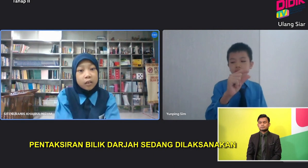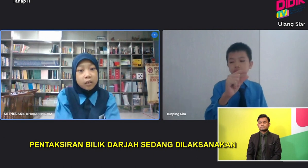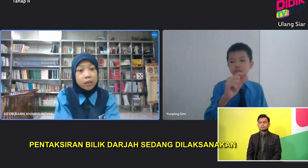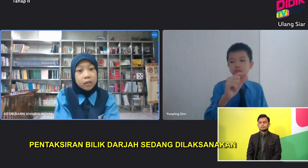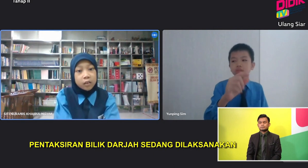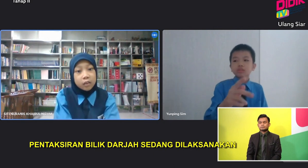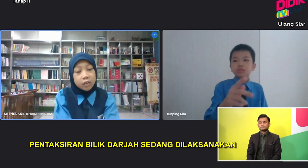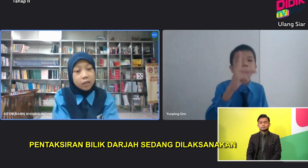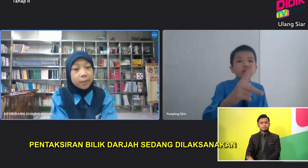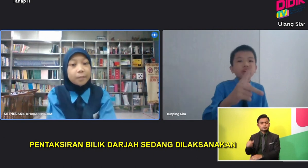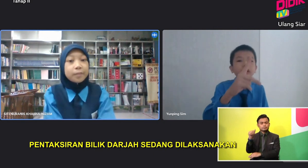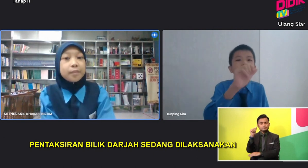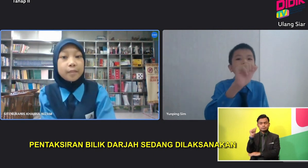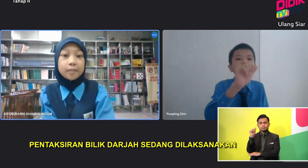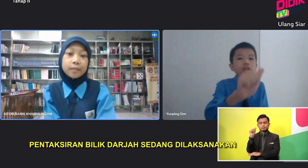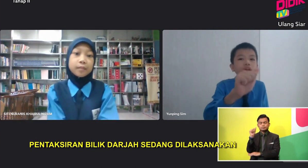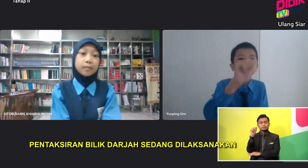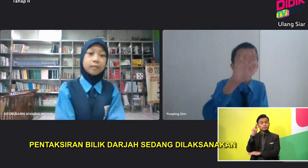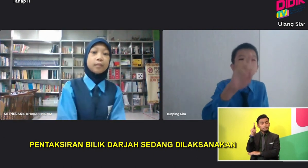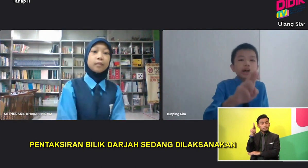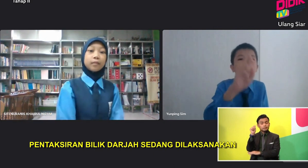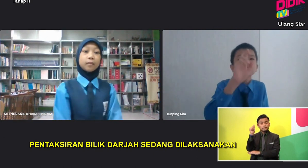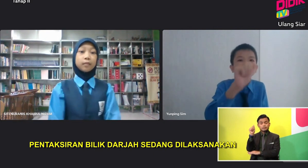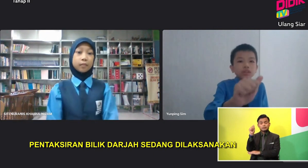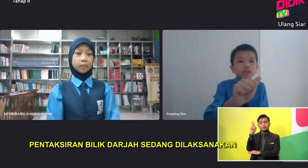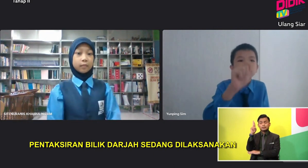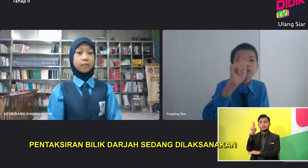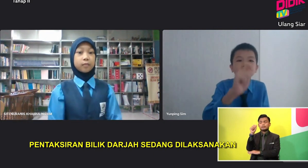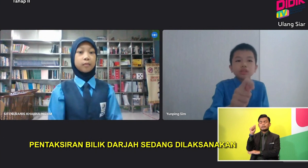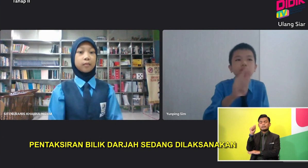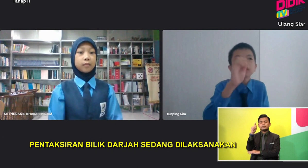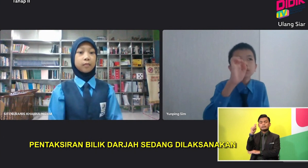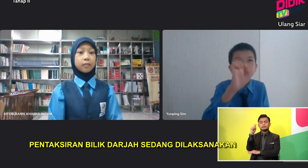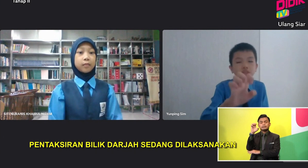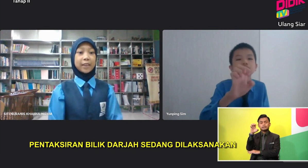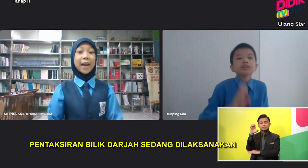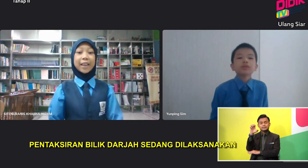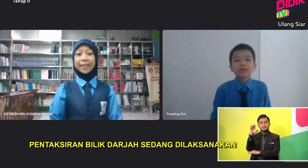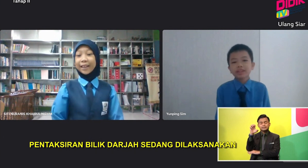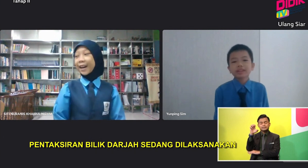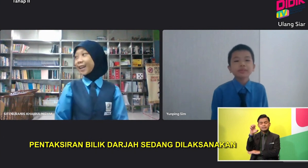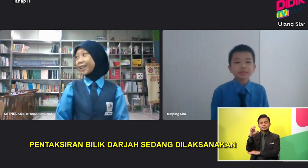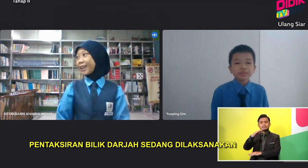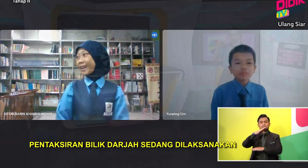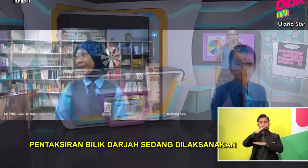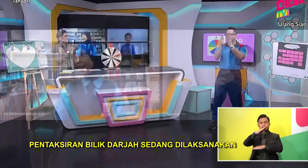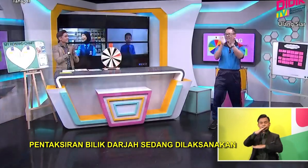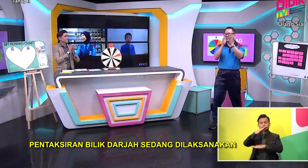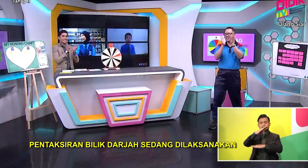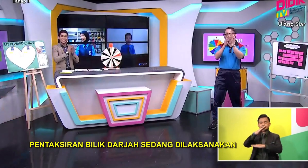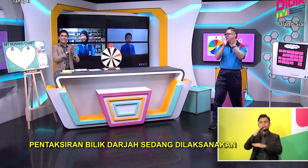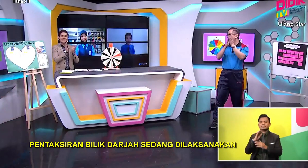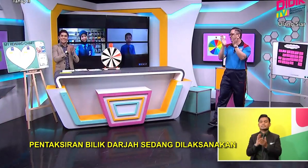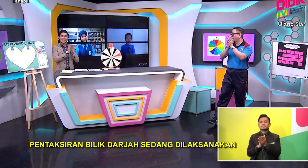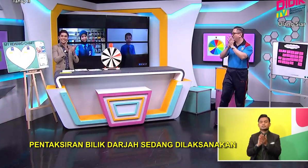Ha K-E-R-A-T-E Yes, doing karate